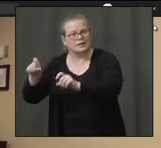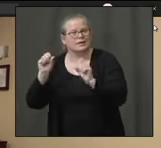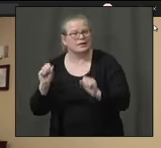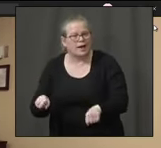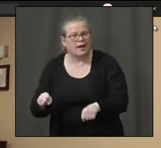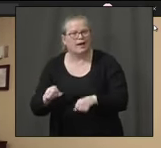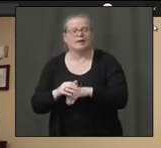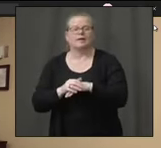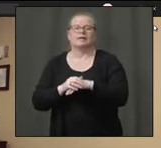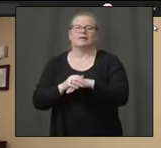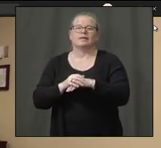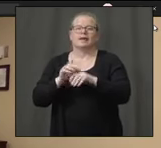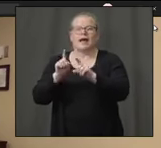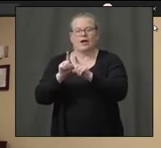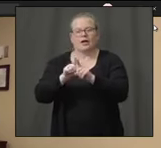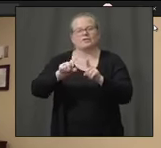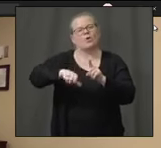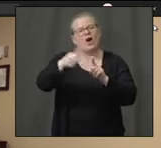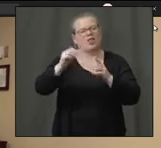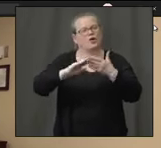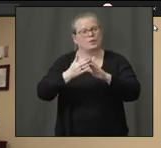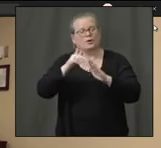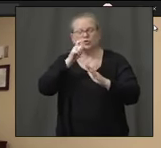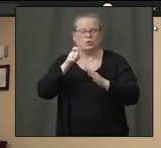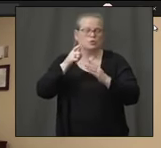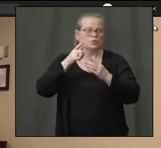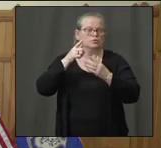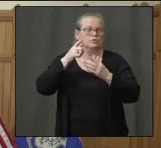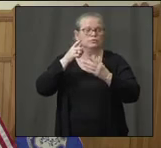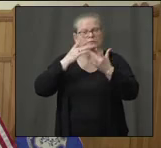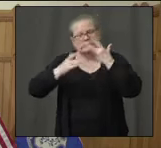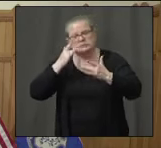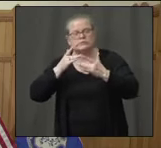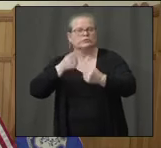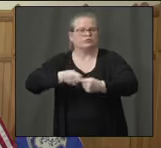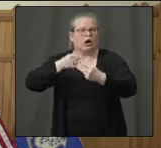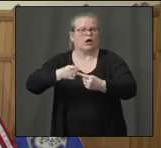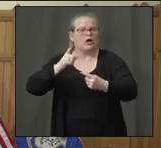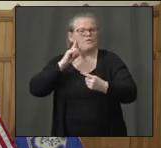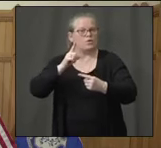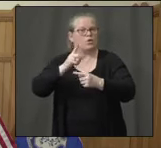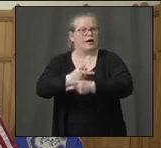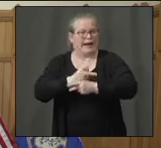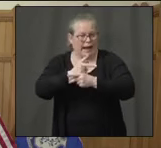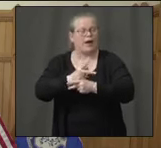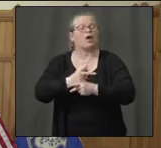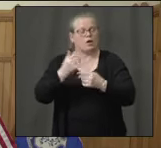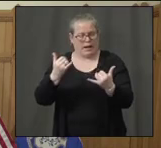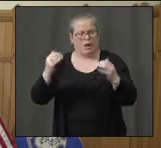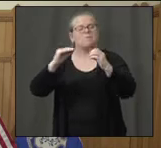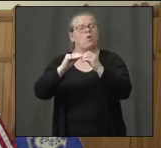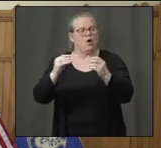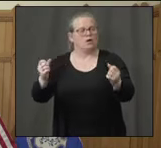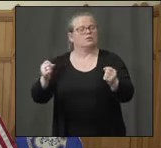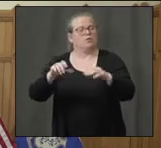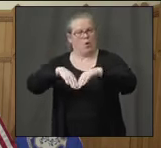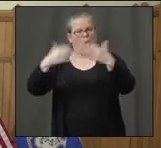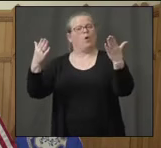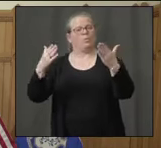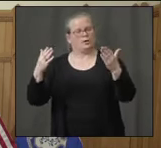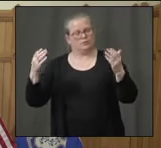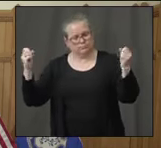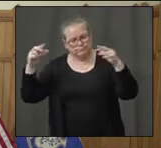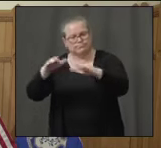have significant barriers to accessing care. Thank you. We'll move along next to Channel 3 Eyewitness News.